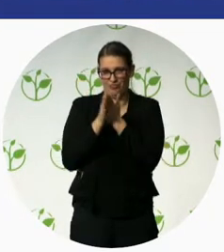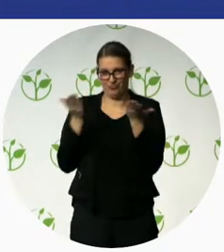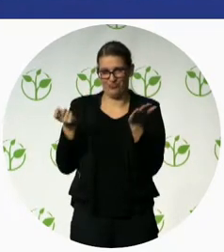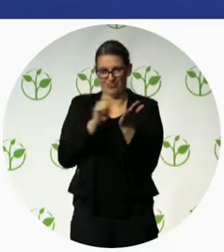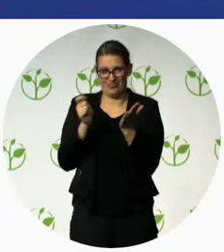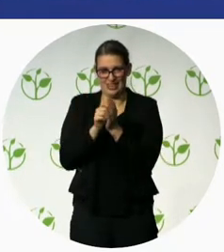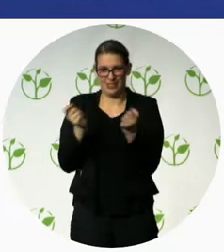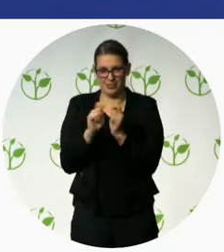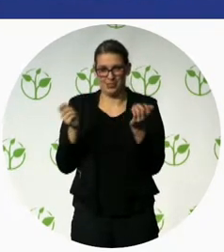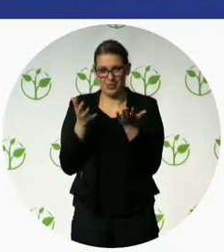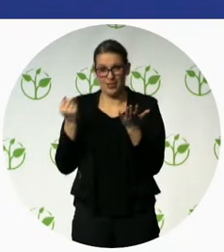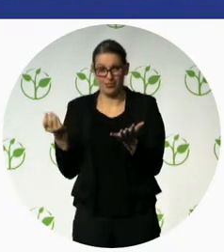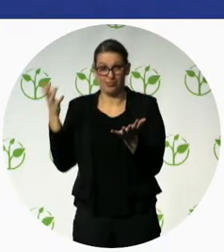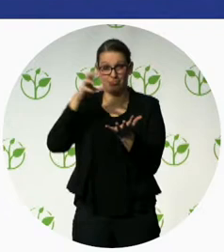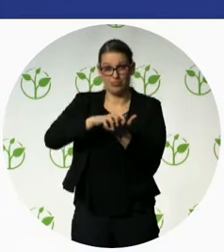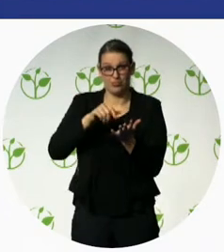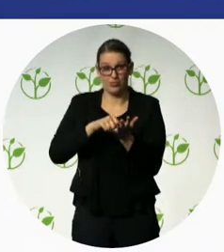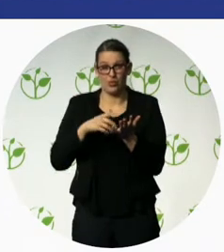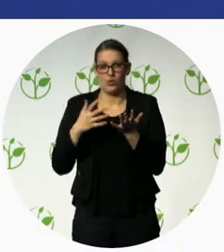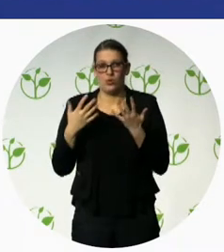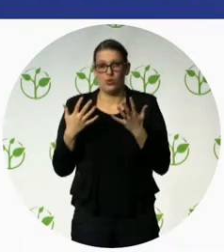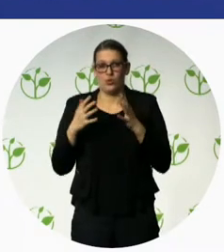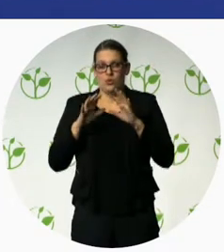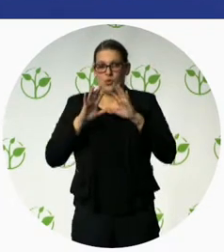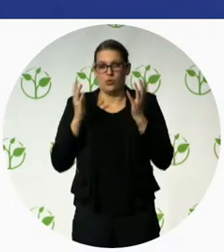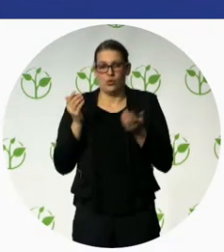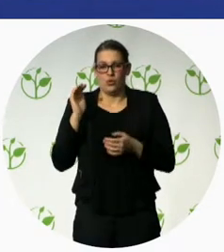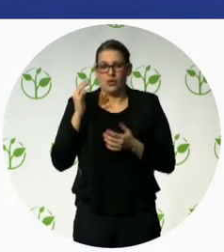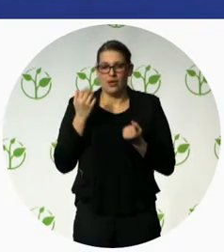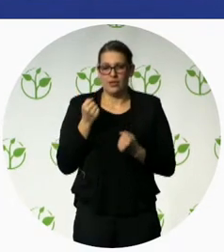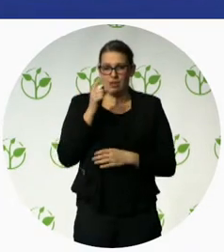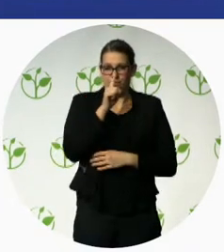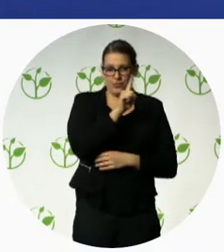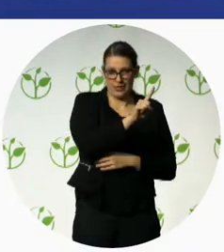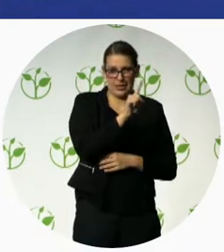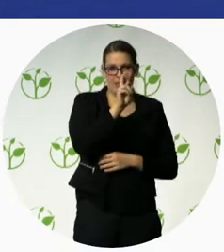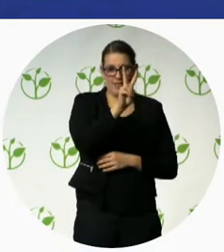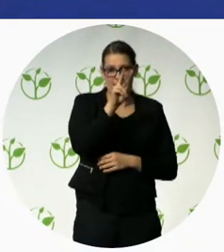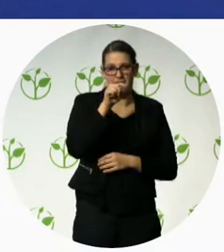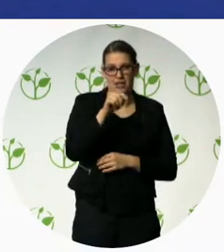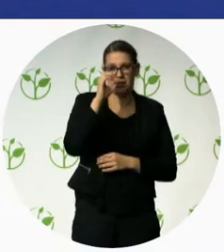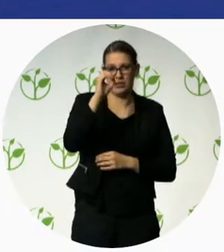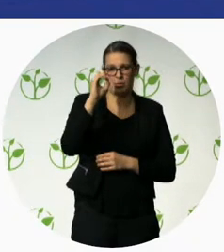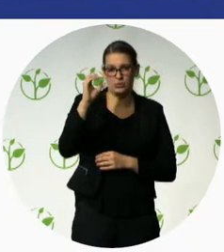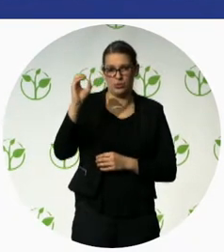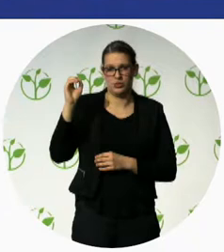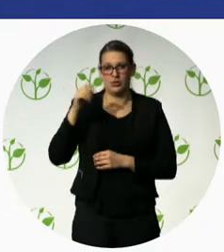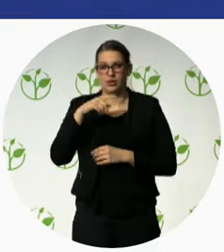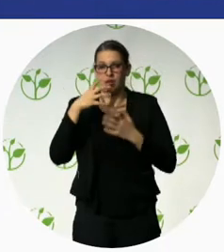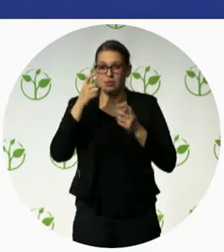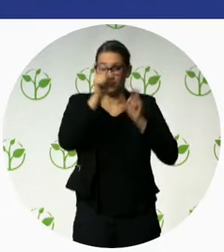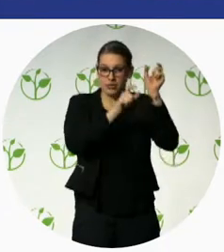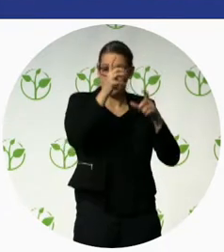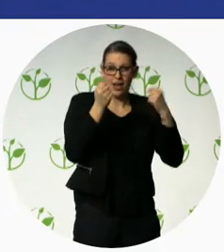in over 12,000 patients across 15 countries a lot of times when we are developing technology for the low and middle income